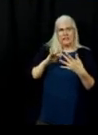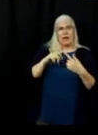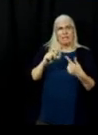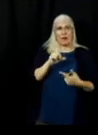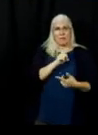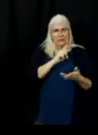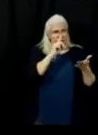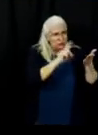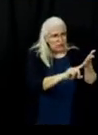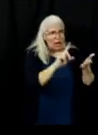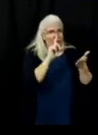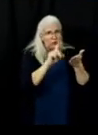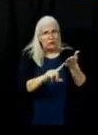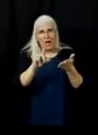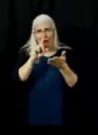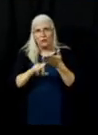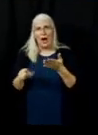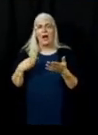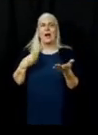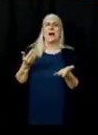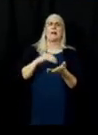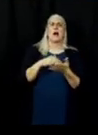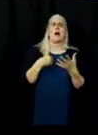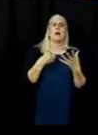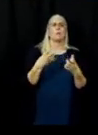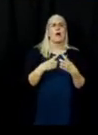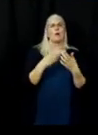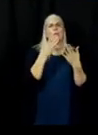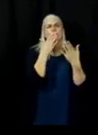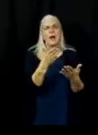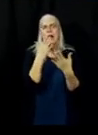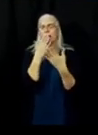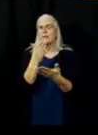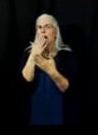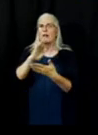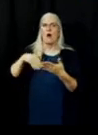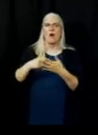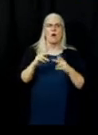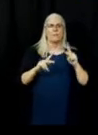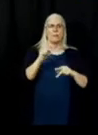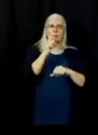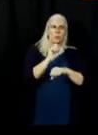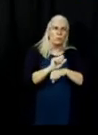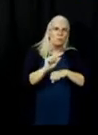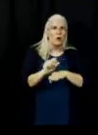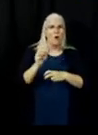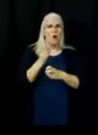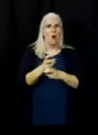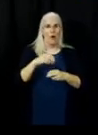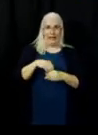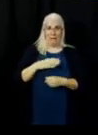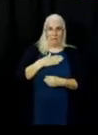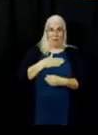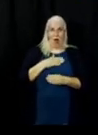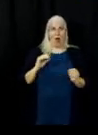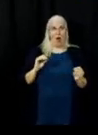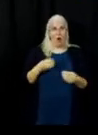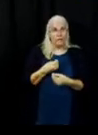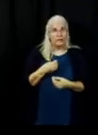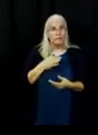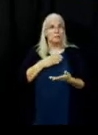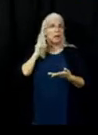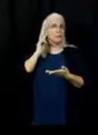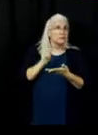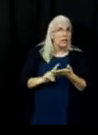Again, I want to thank all of the hardworking folks that are in my office, my clerical staff, my dispatchers, my